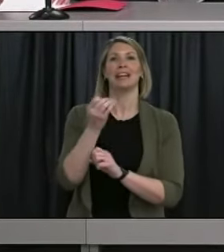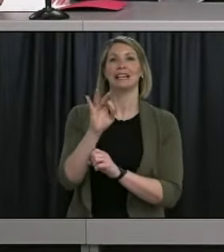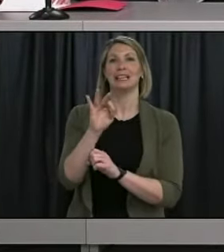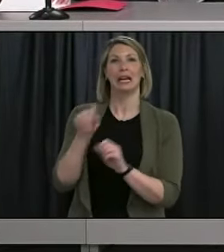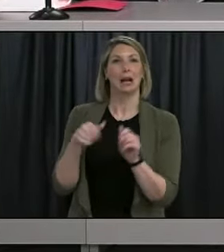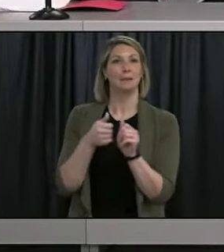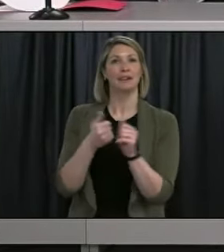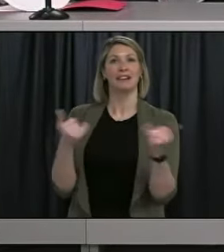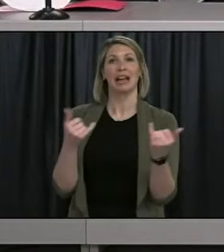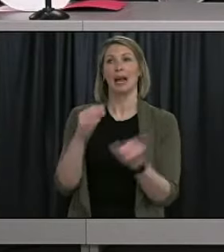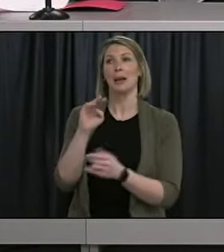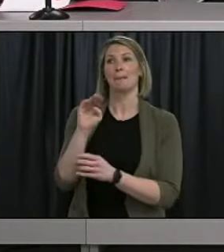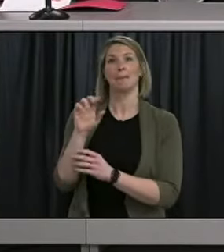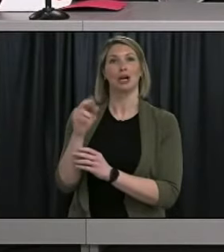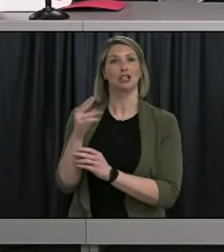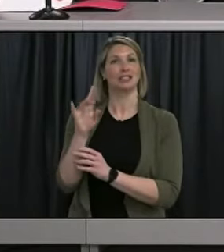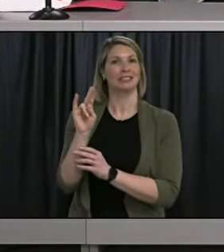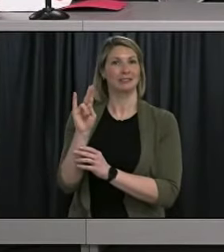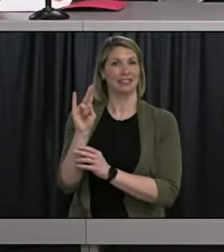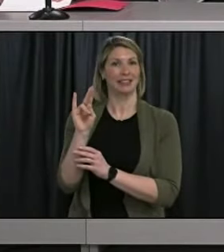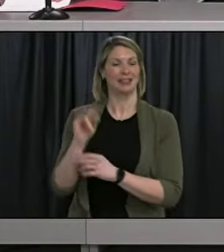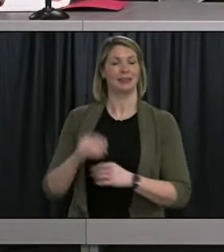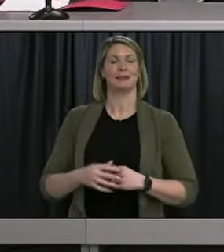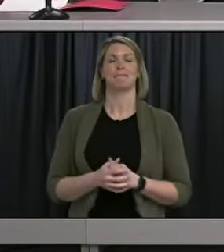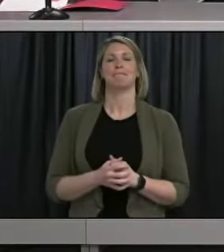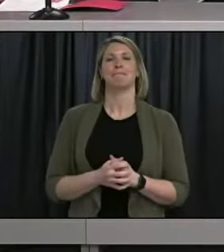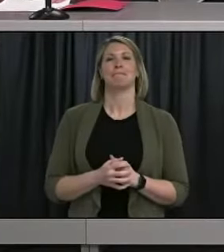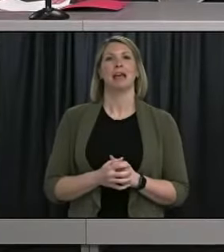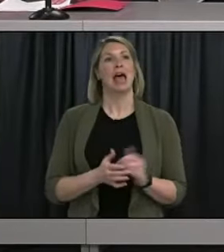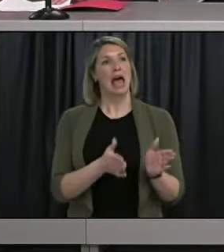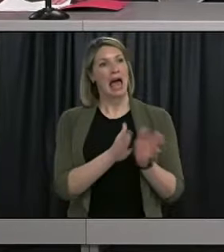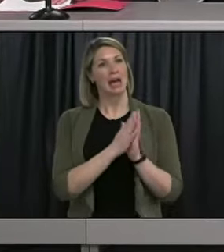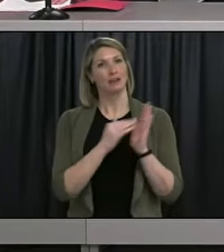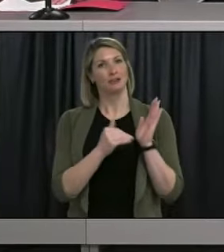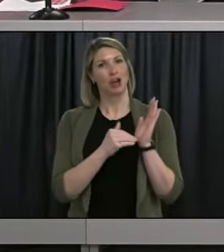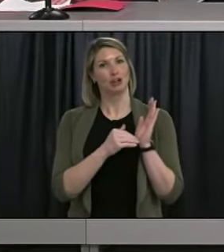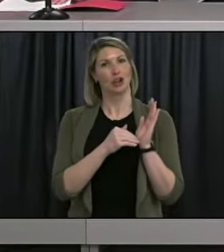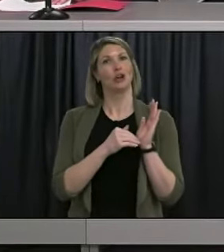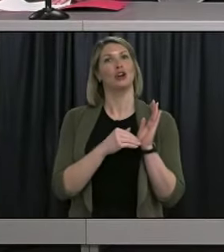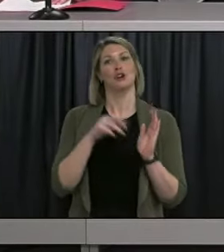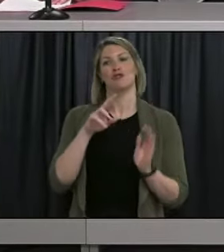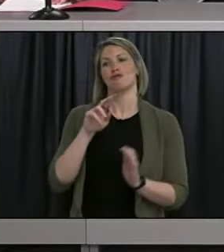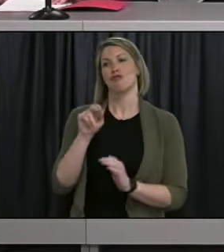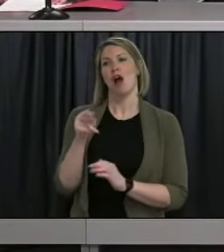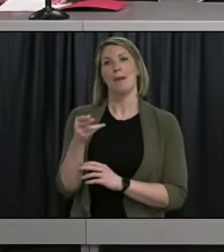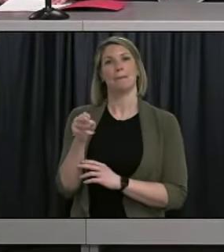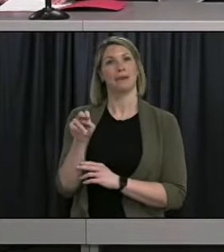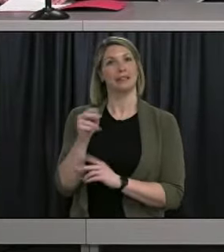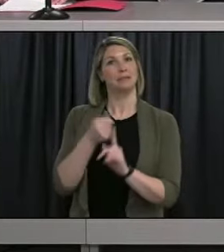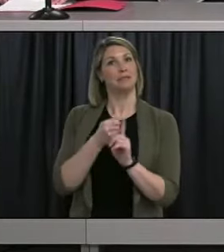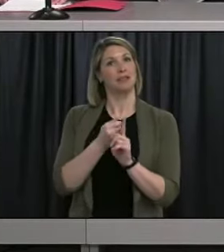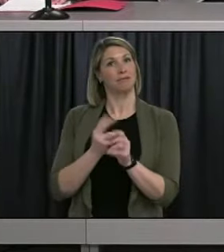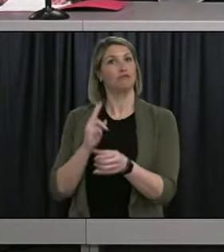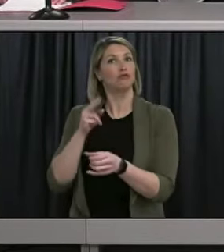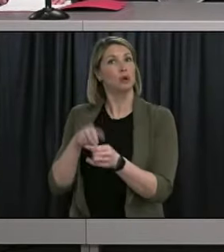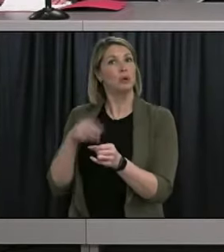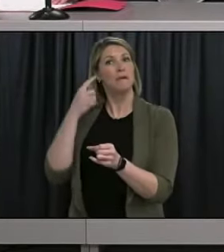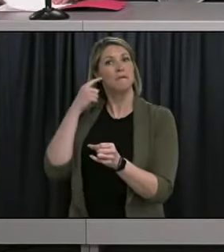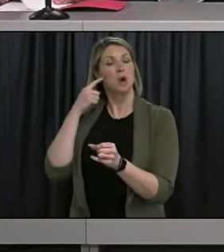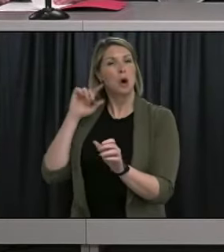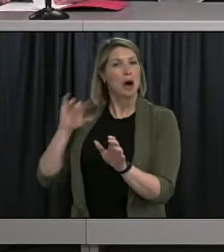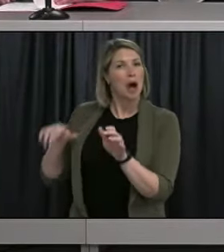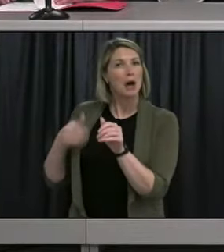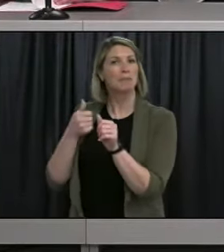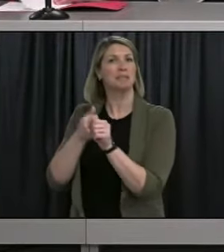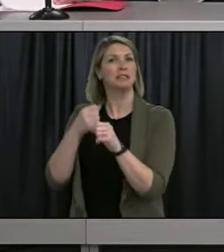update for today, March 17th. We've asked Dr. Proton Raman to join us today to share some analysis from the latest COVID